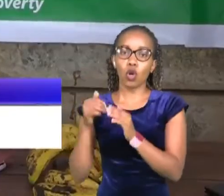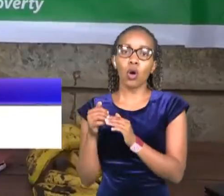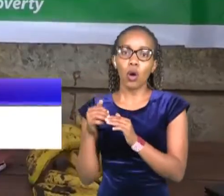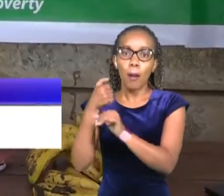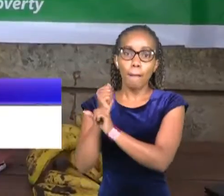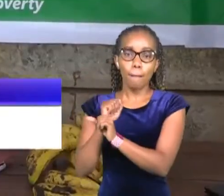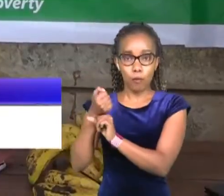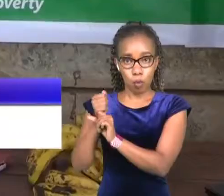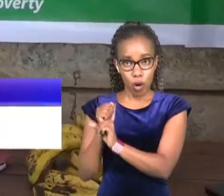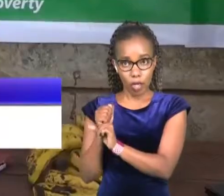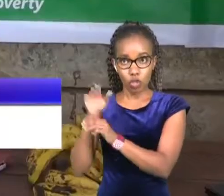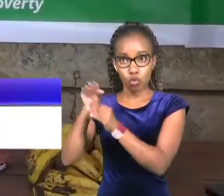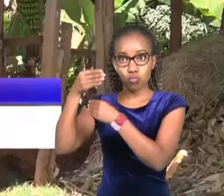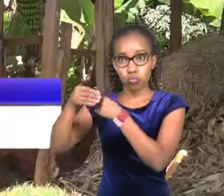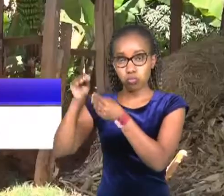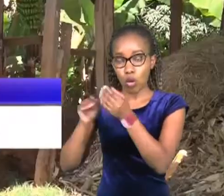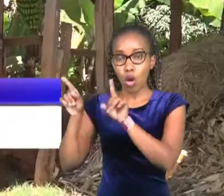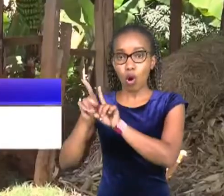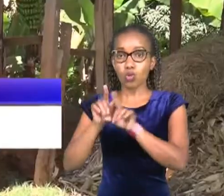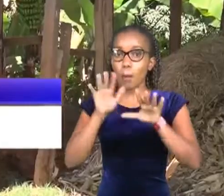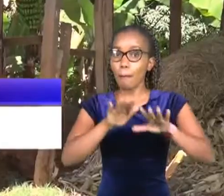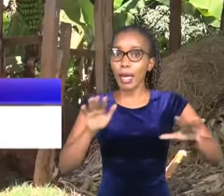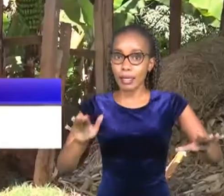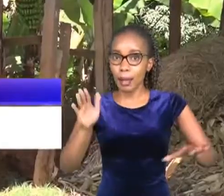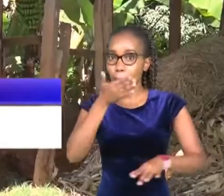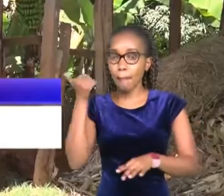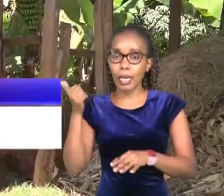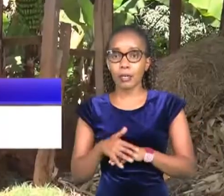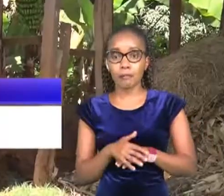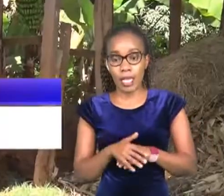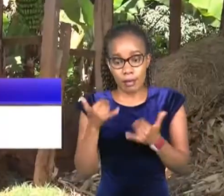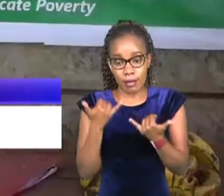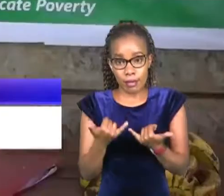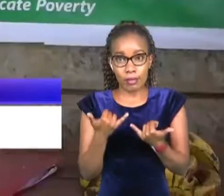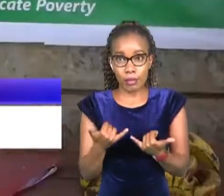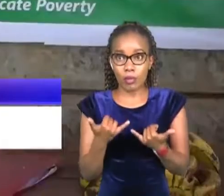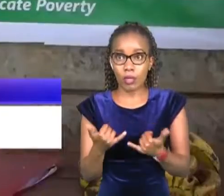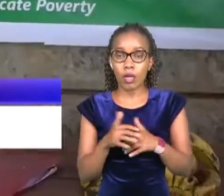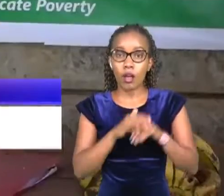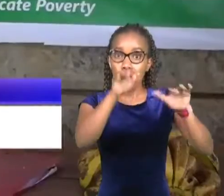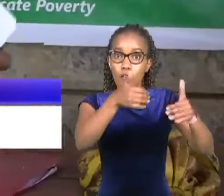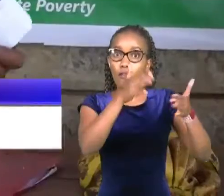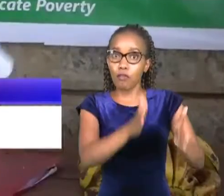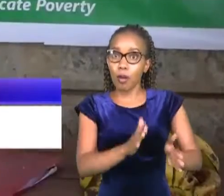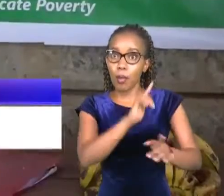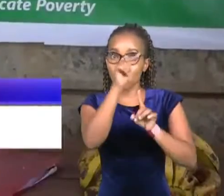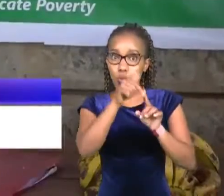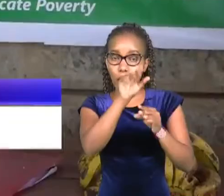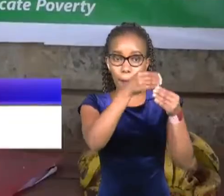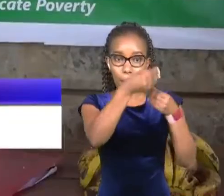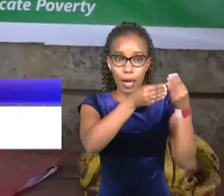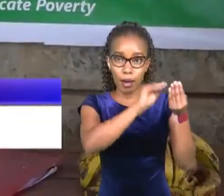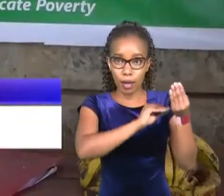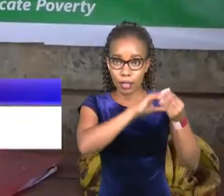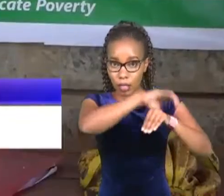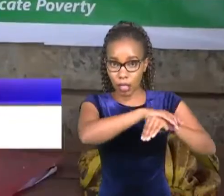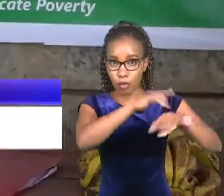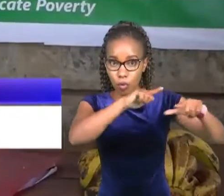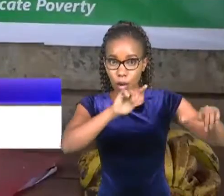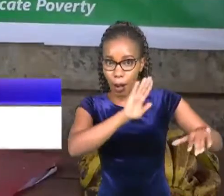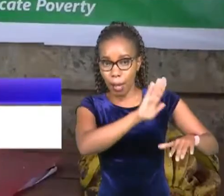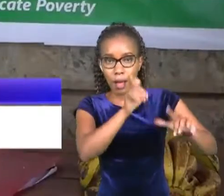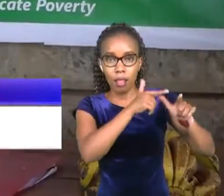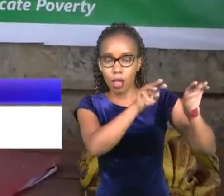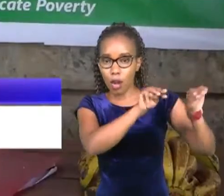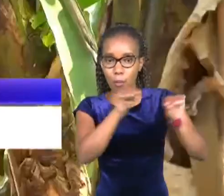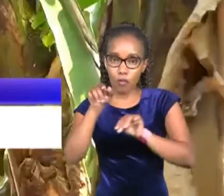professional marketing. Now, if it's over, we will find out what we're going do with the Shamba. We'll find where